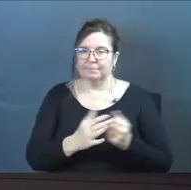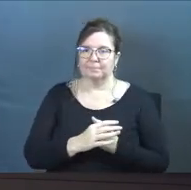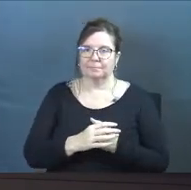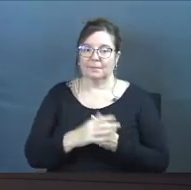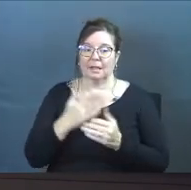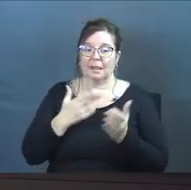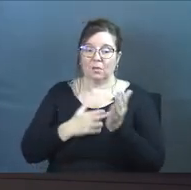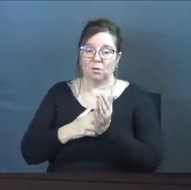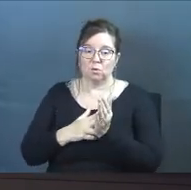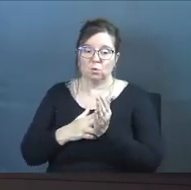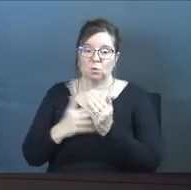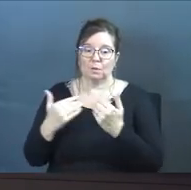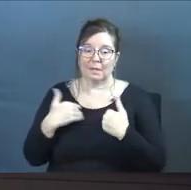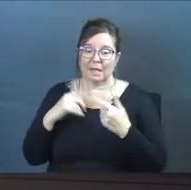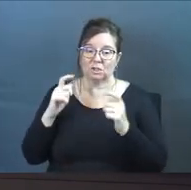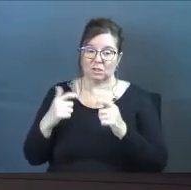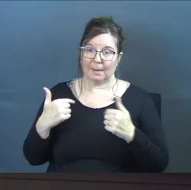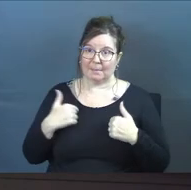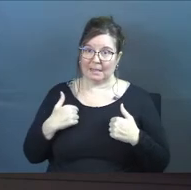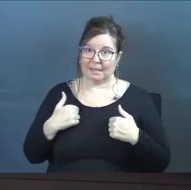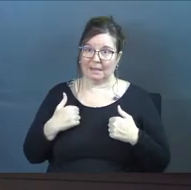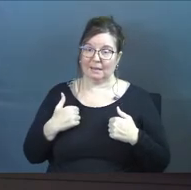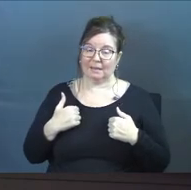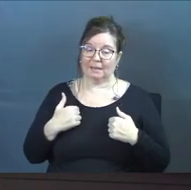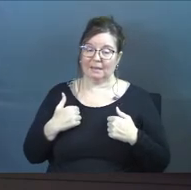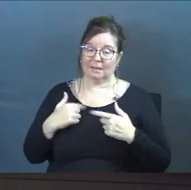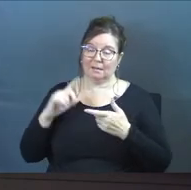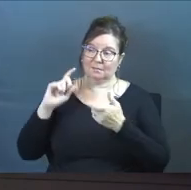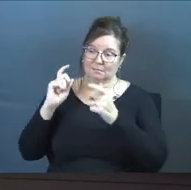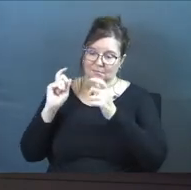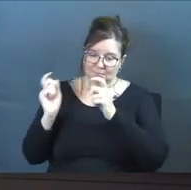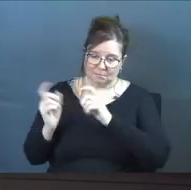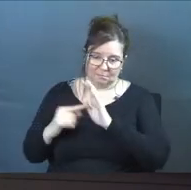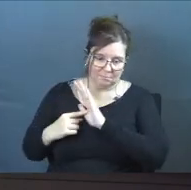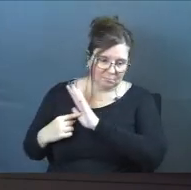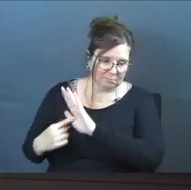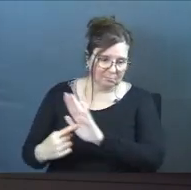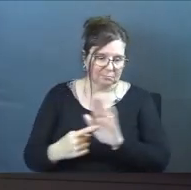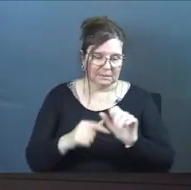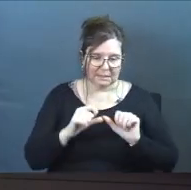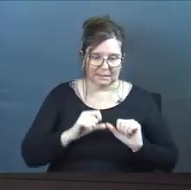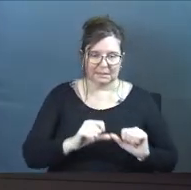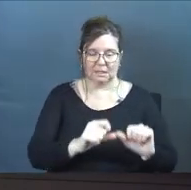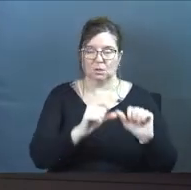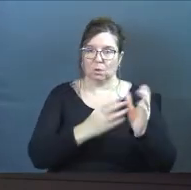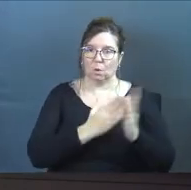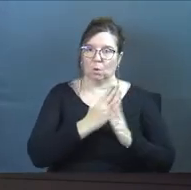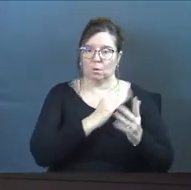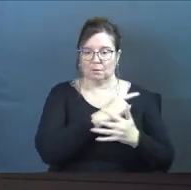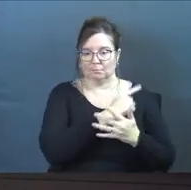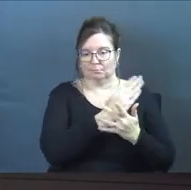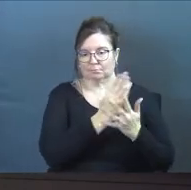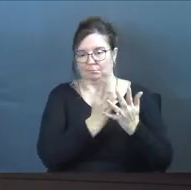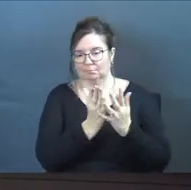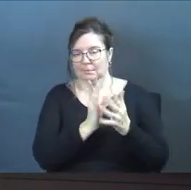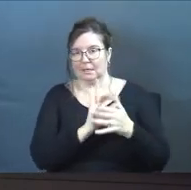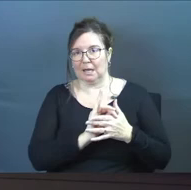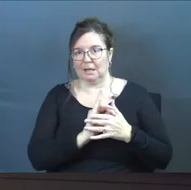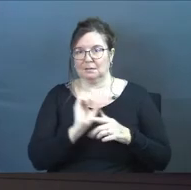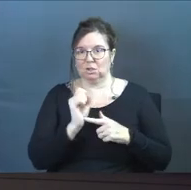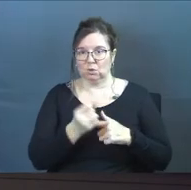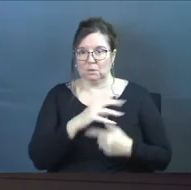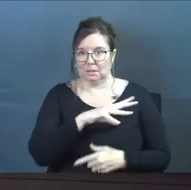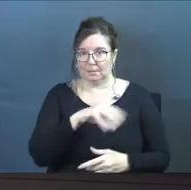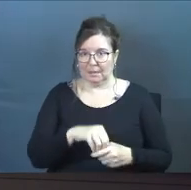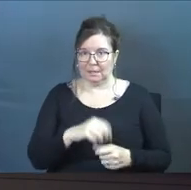Let the truth that has shaped me be able to continue to go throughout each context that I find